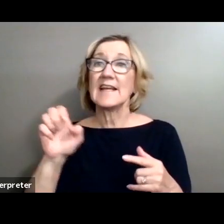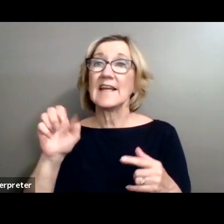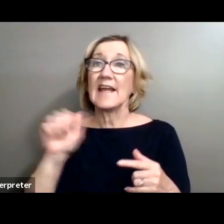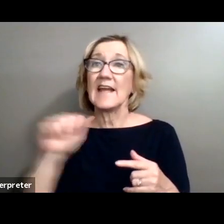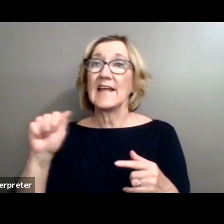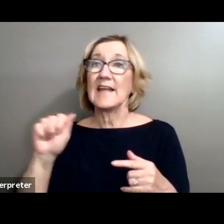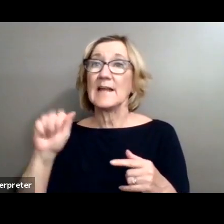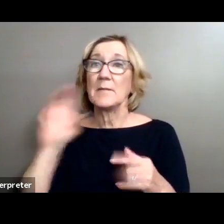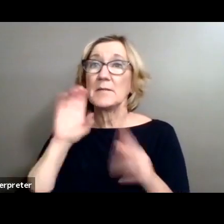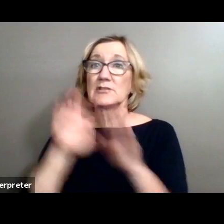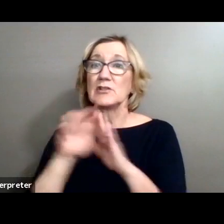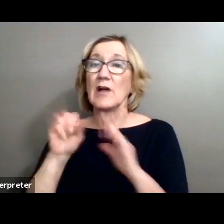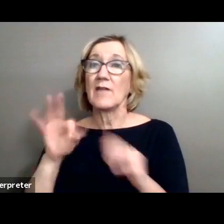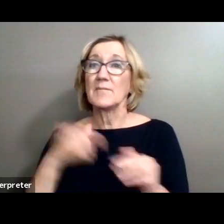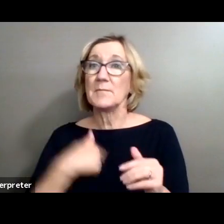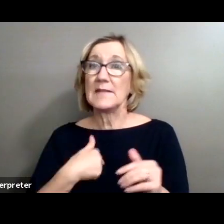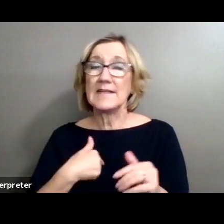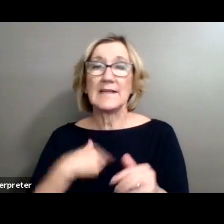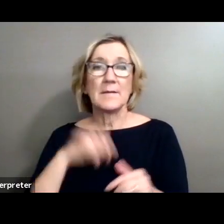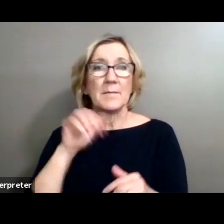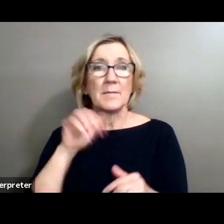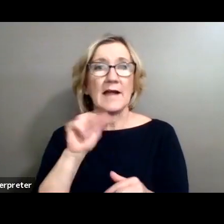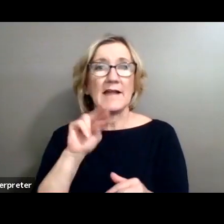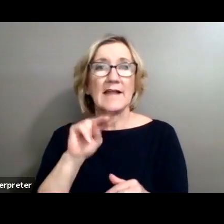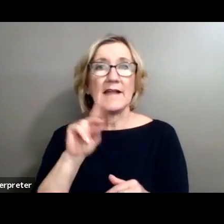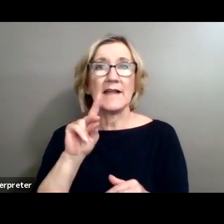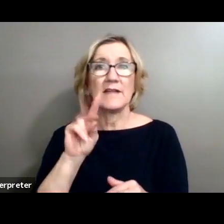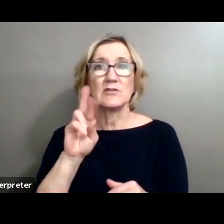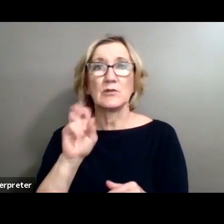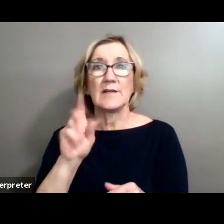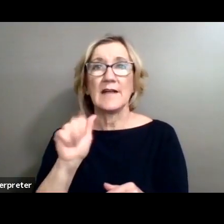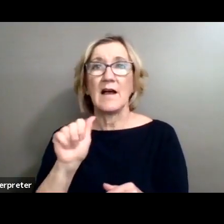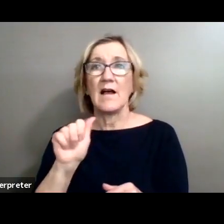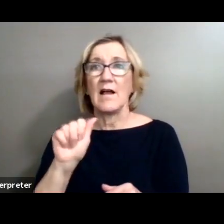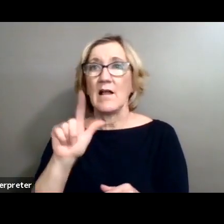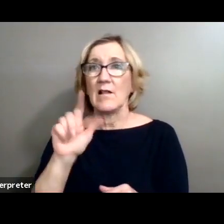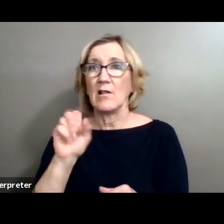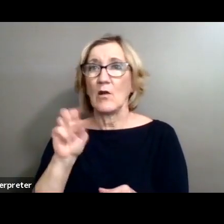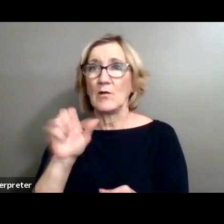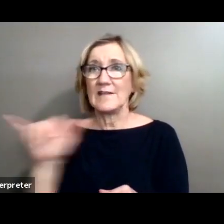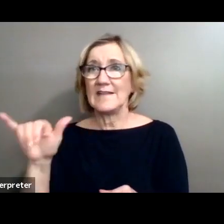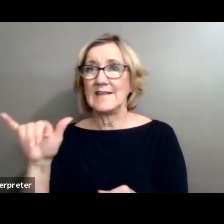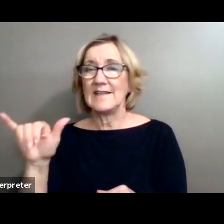Andrea Loney, illustrated by Keith Mallett. Let's get started.